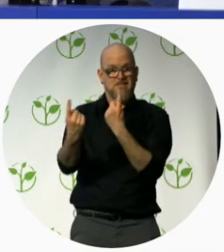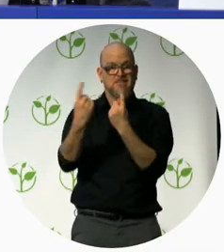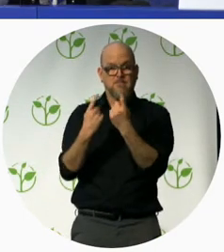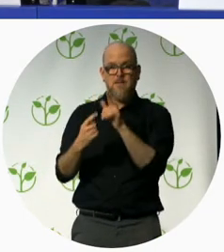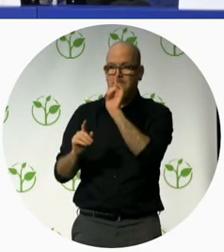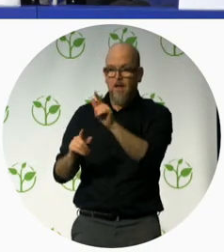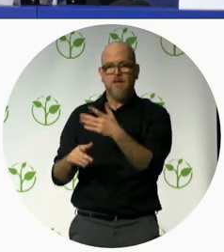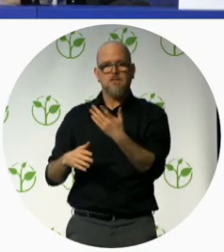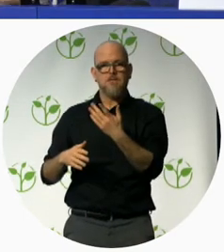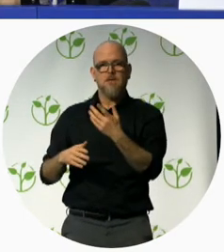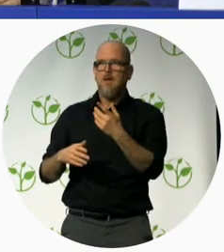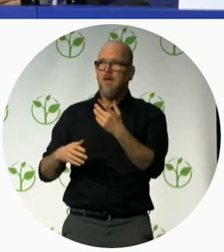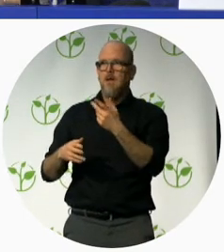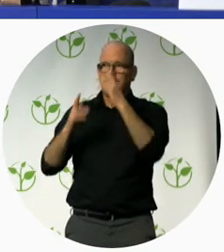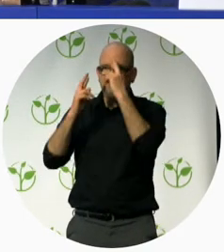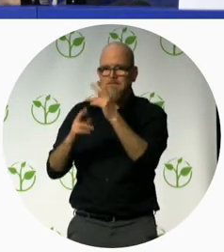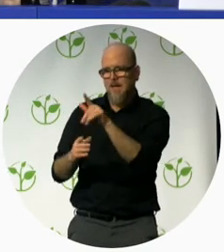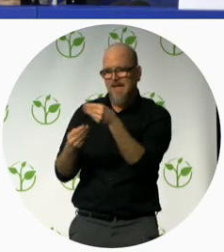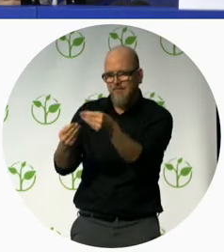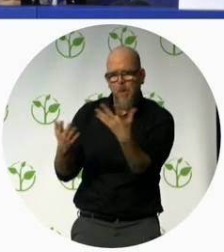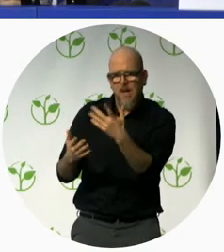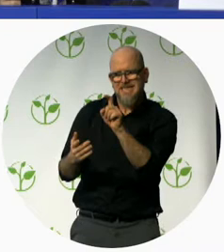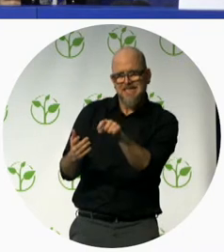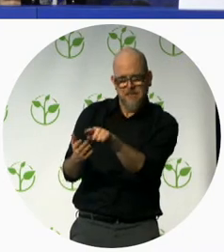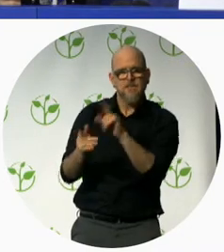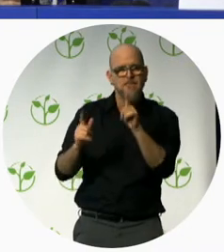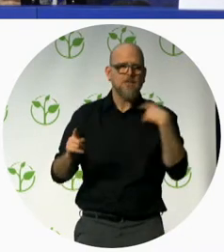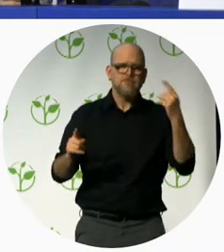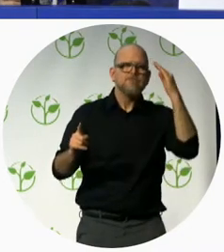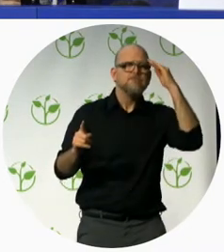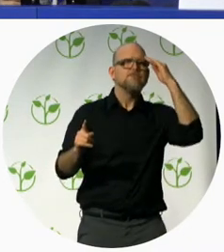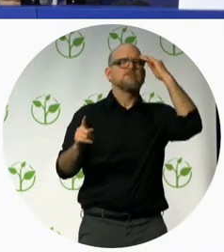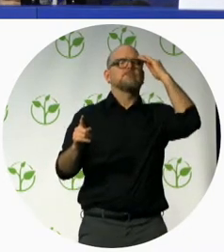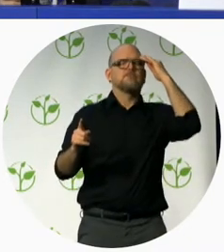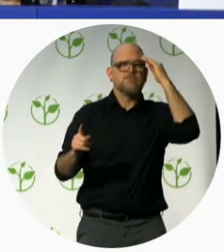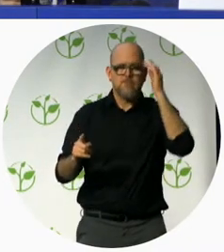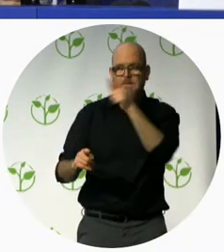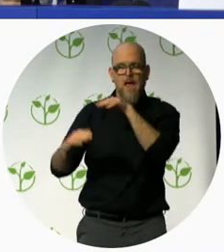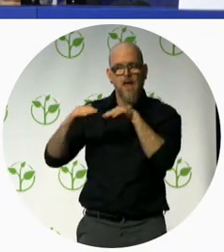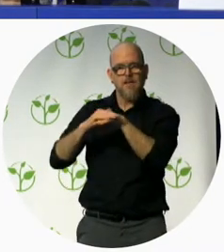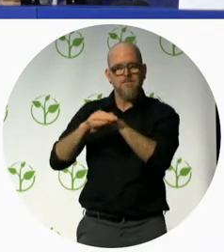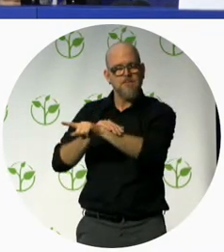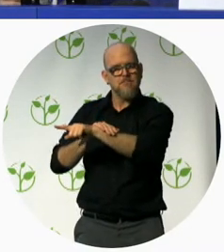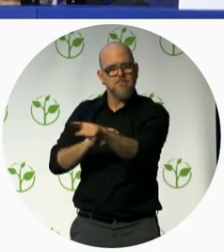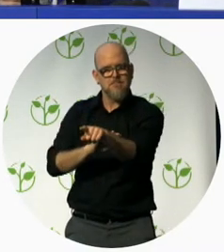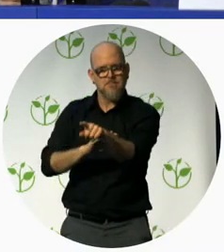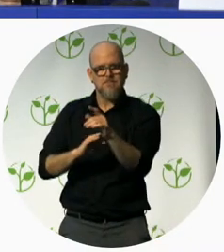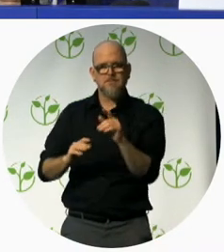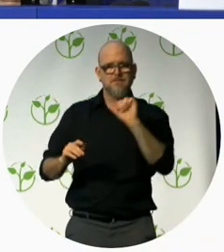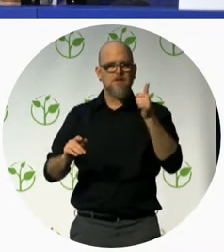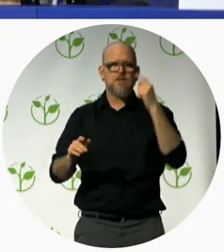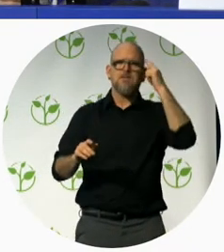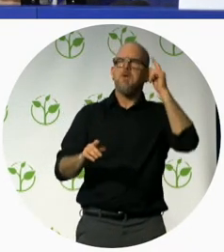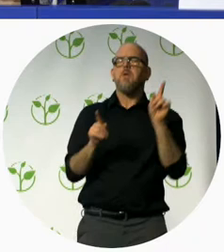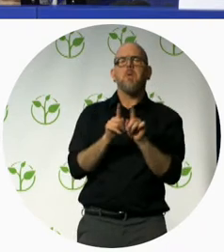based on our vision accessibility in our organization is an absolute must when we started to